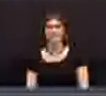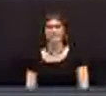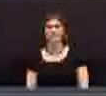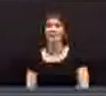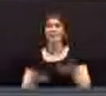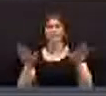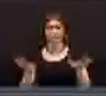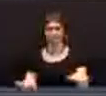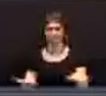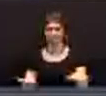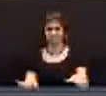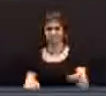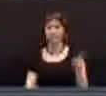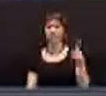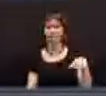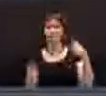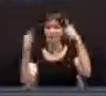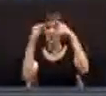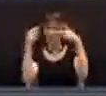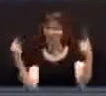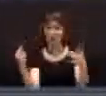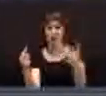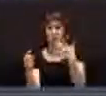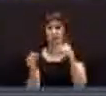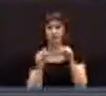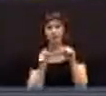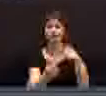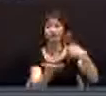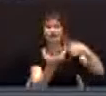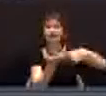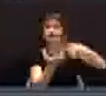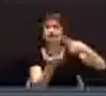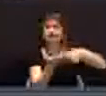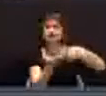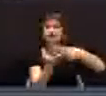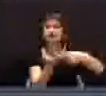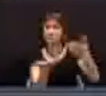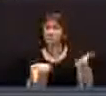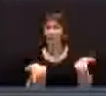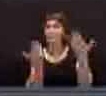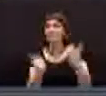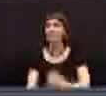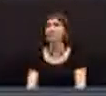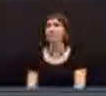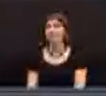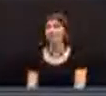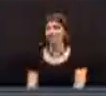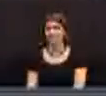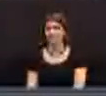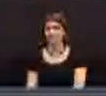You may be seated. All those opposed to ceasing debate, please rise.